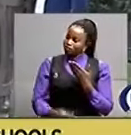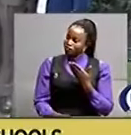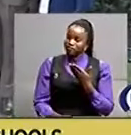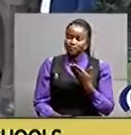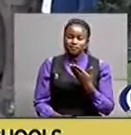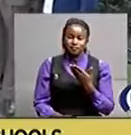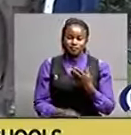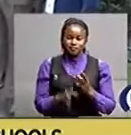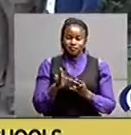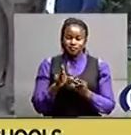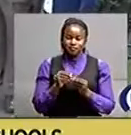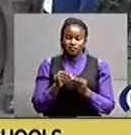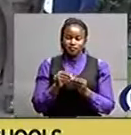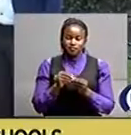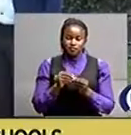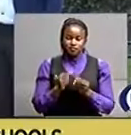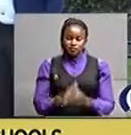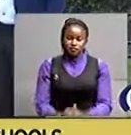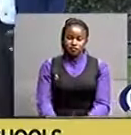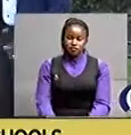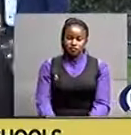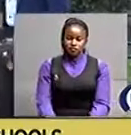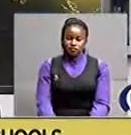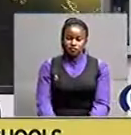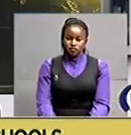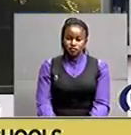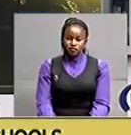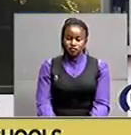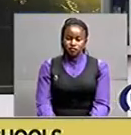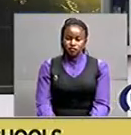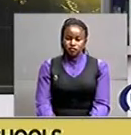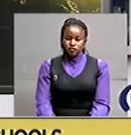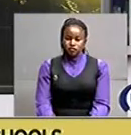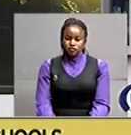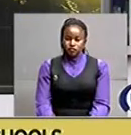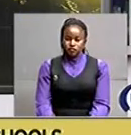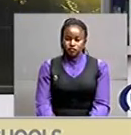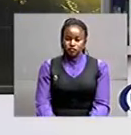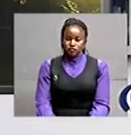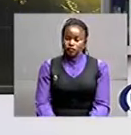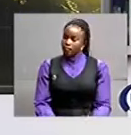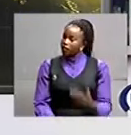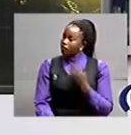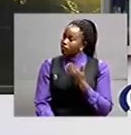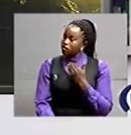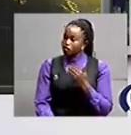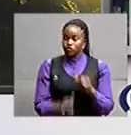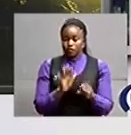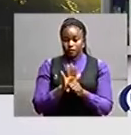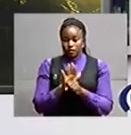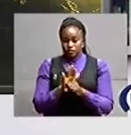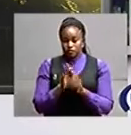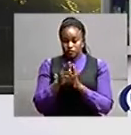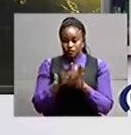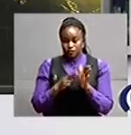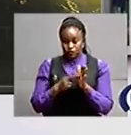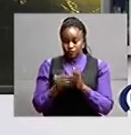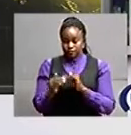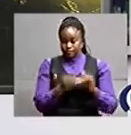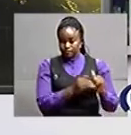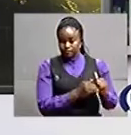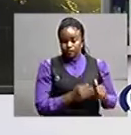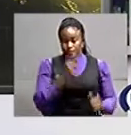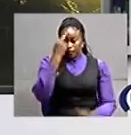Mugoya, UBC News. Daniel UBC Thanks, Daniel, for that report there. Now, students,